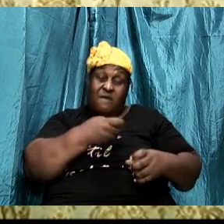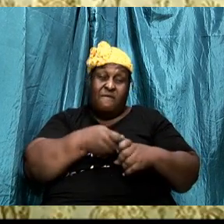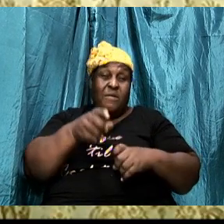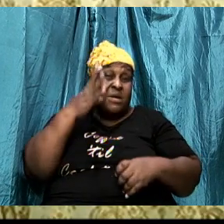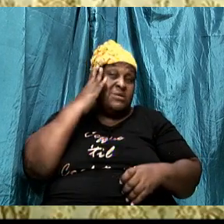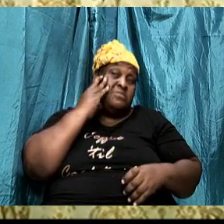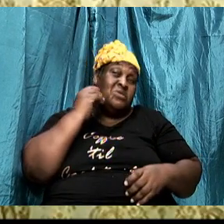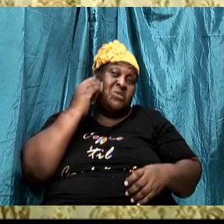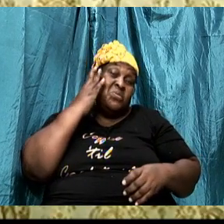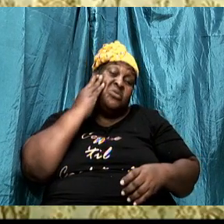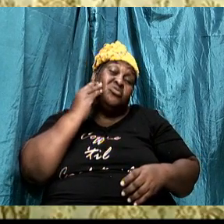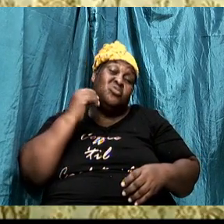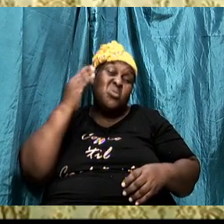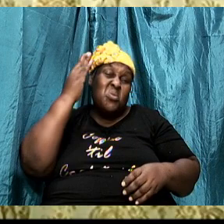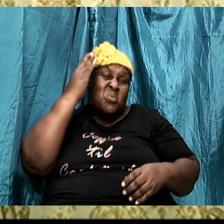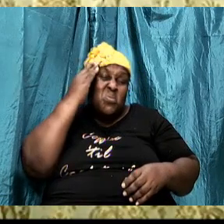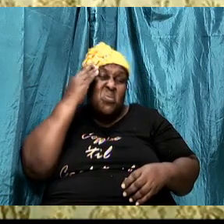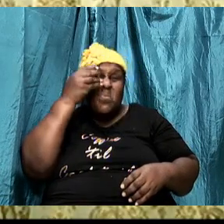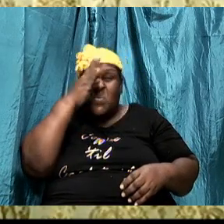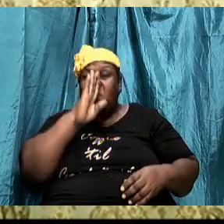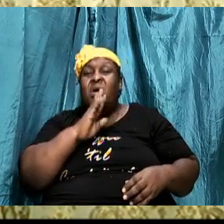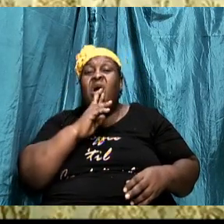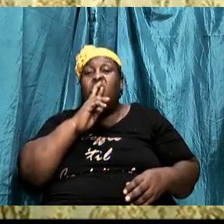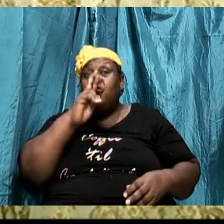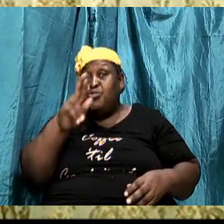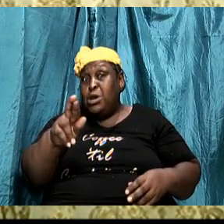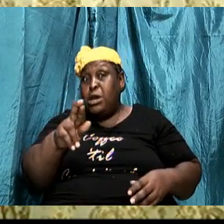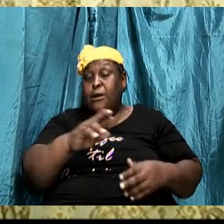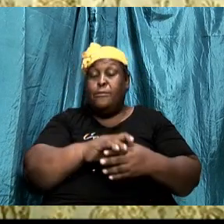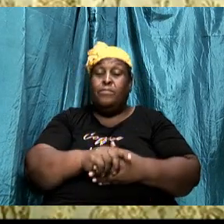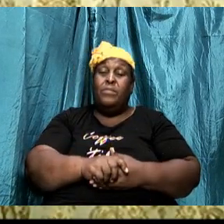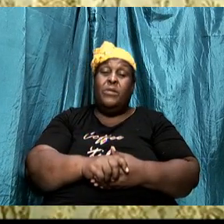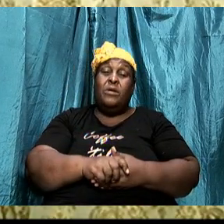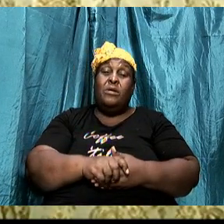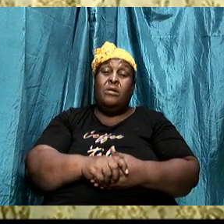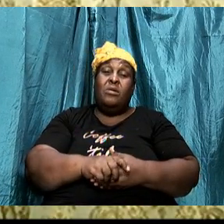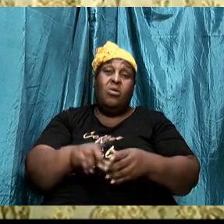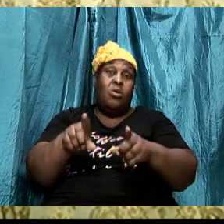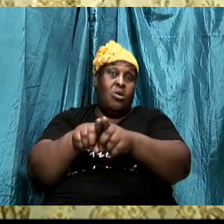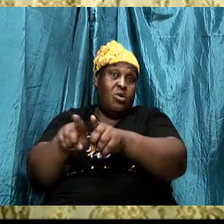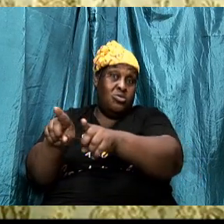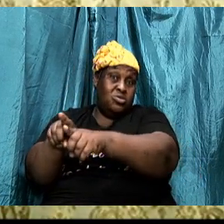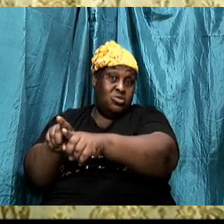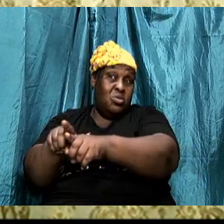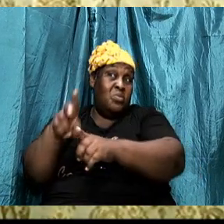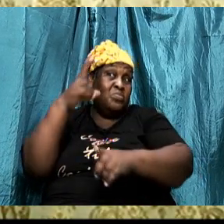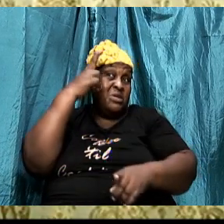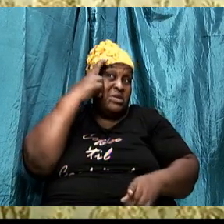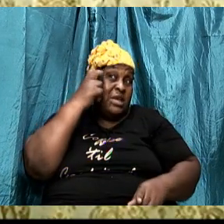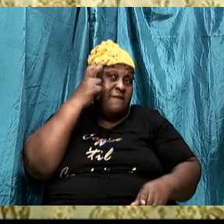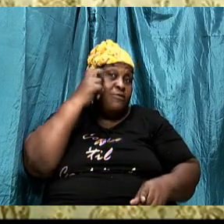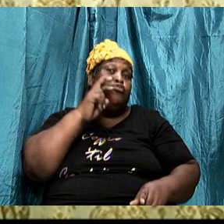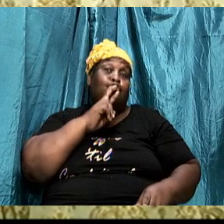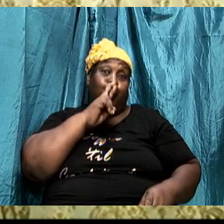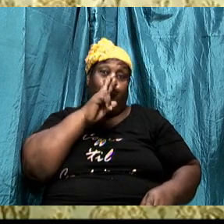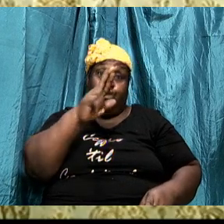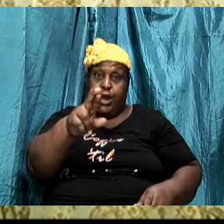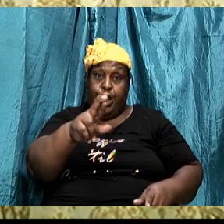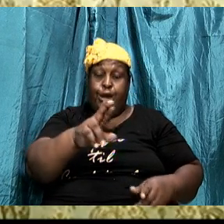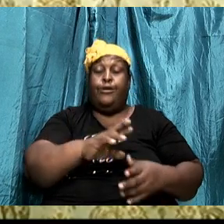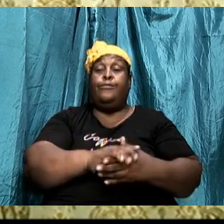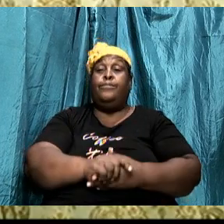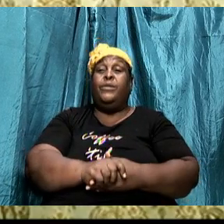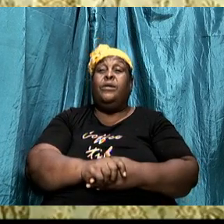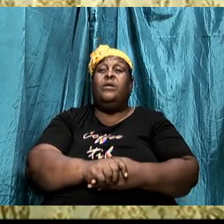we know that God is real. We, therefore, we also know that the adversary is real. When we talk about